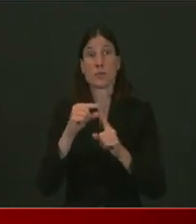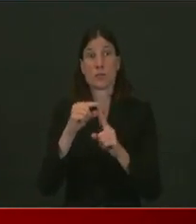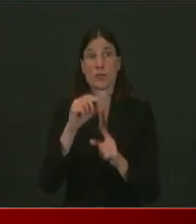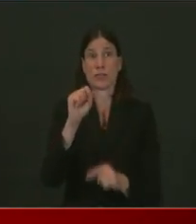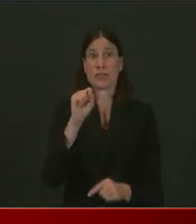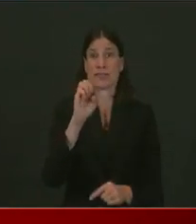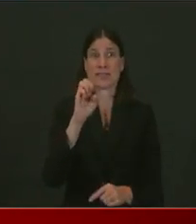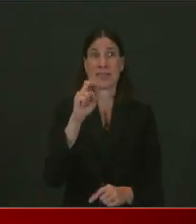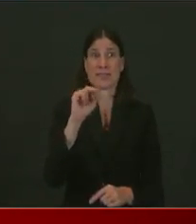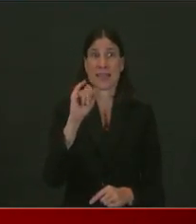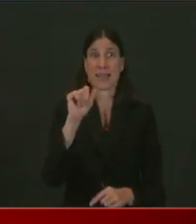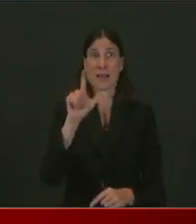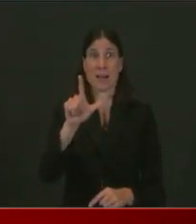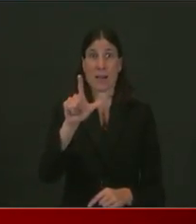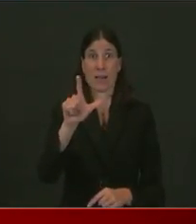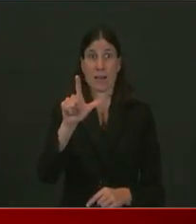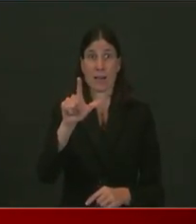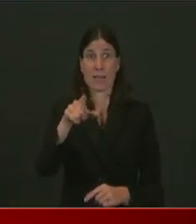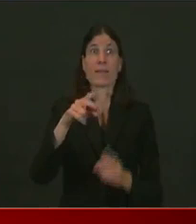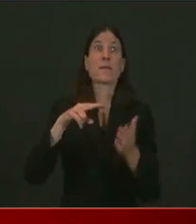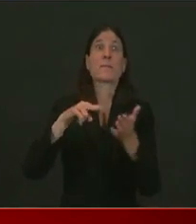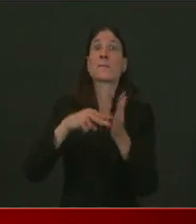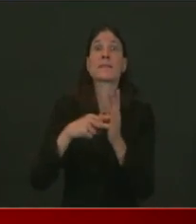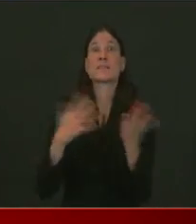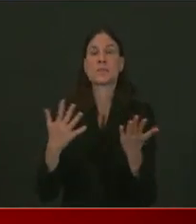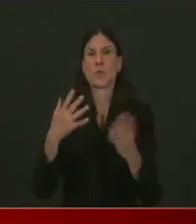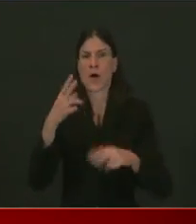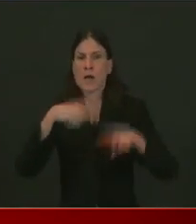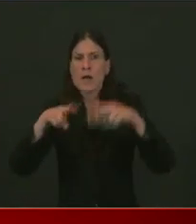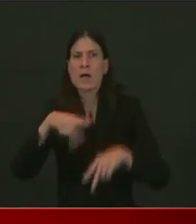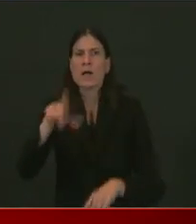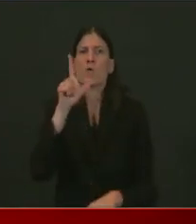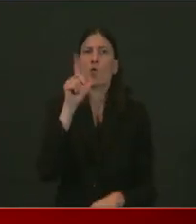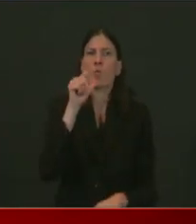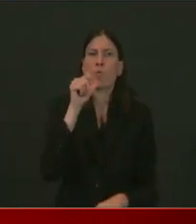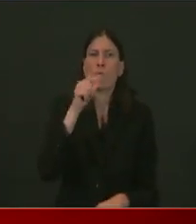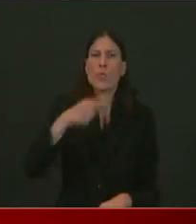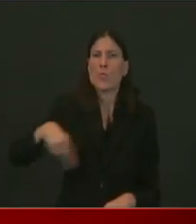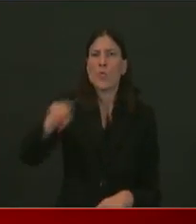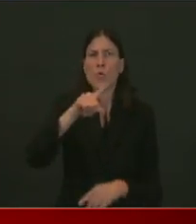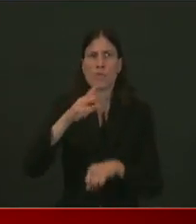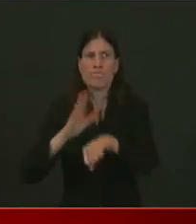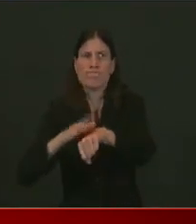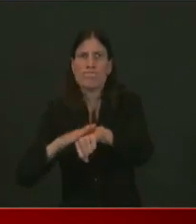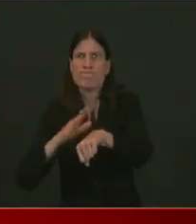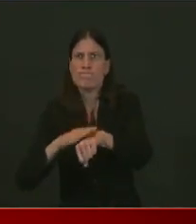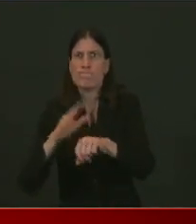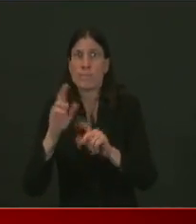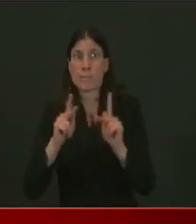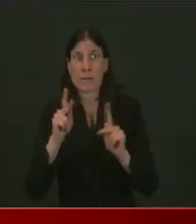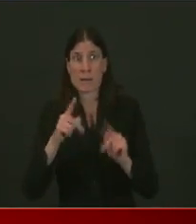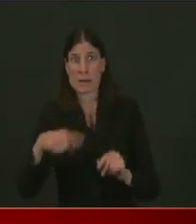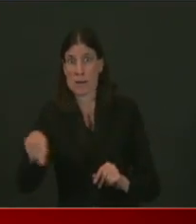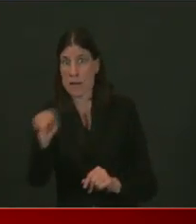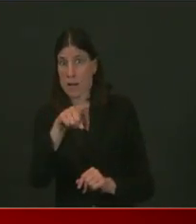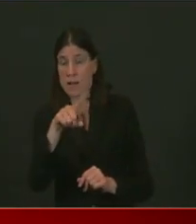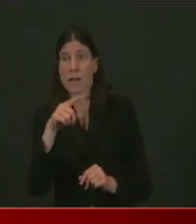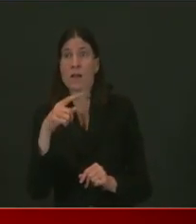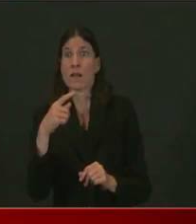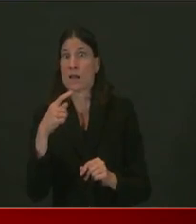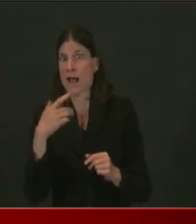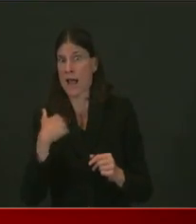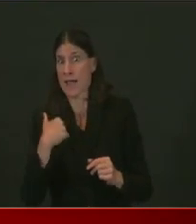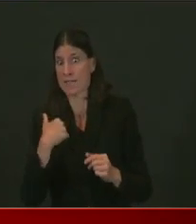testing, just constant testing of people who don't have symptoms just to get a feel for the prevalence of the virus.